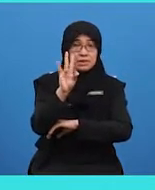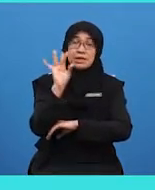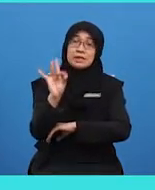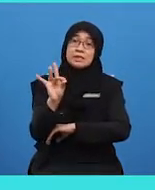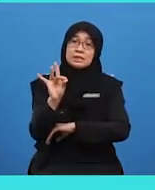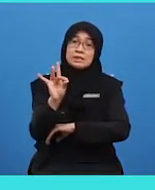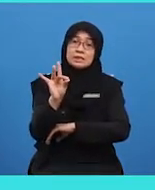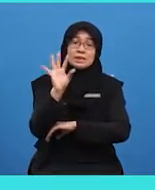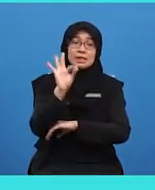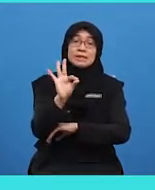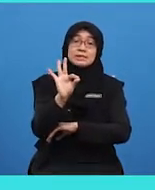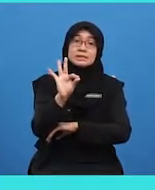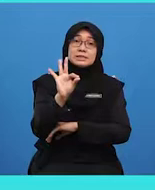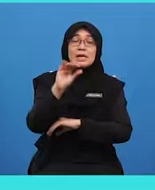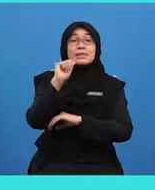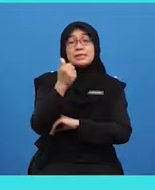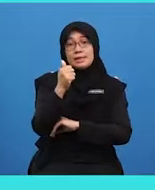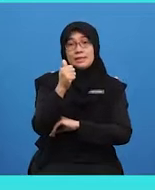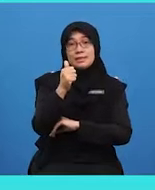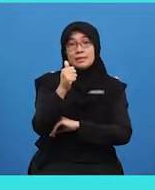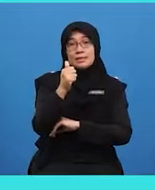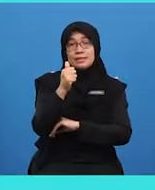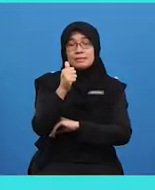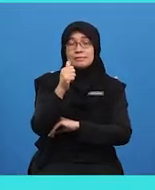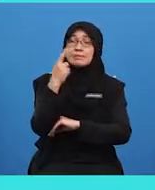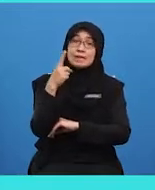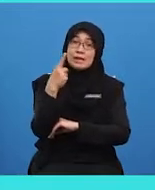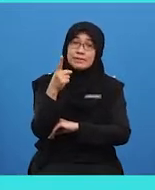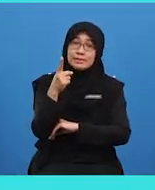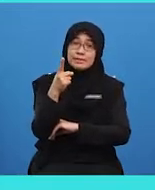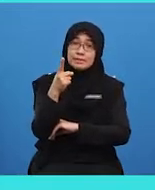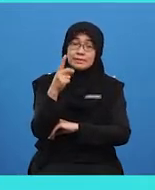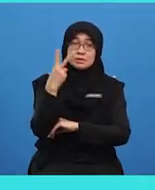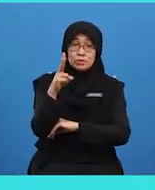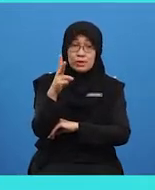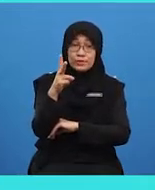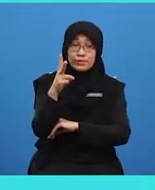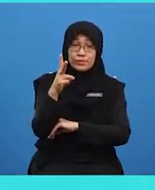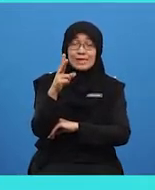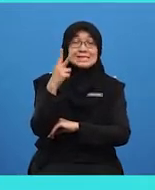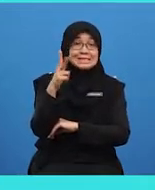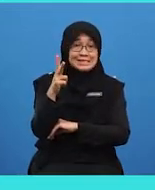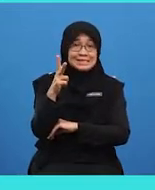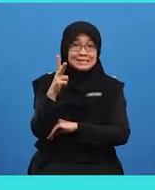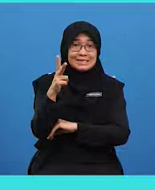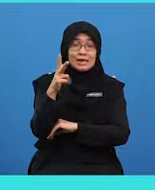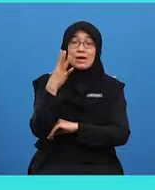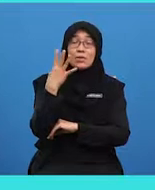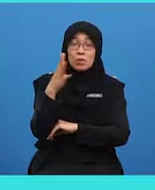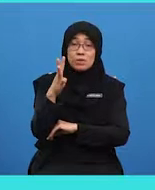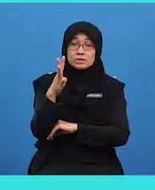7, 8, 9, 10, 11, 12, 13,